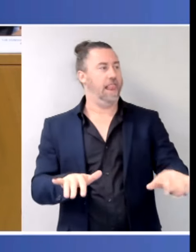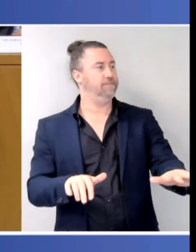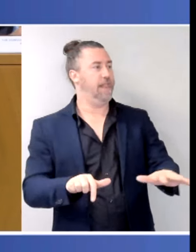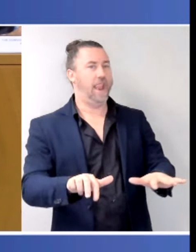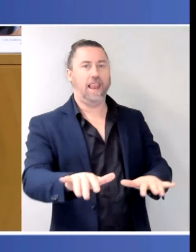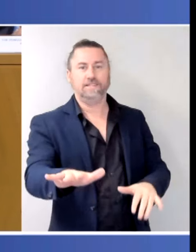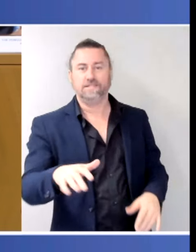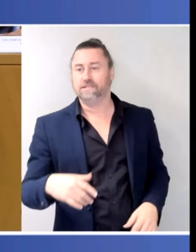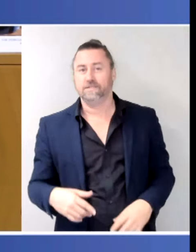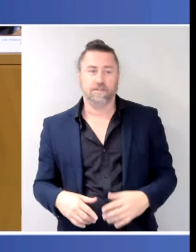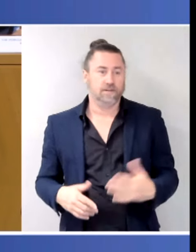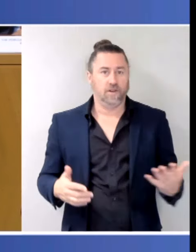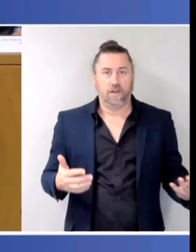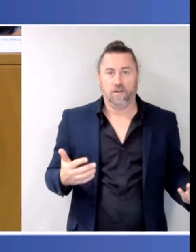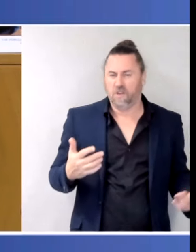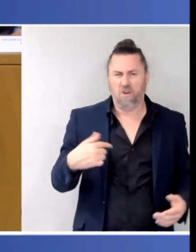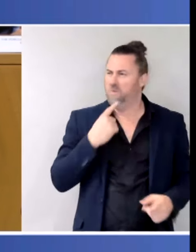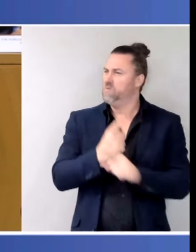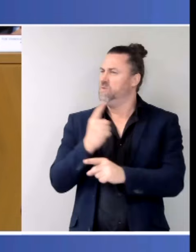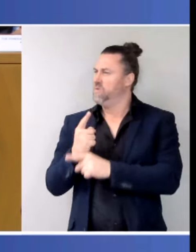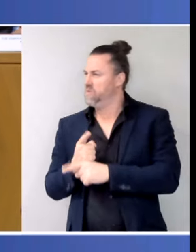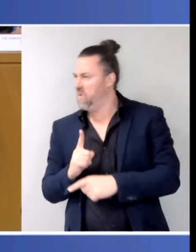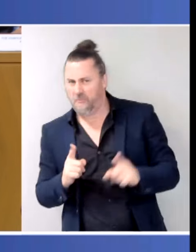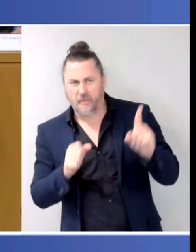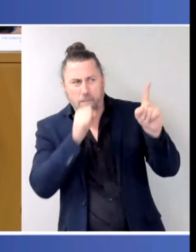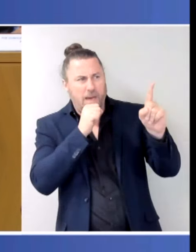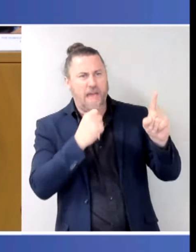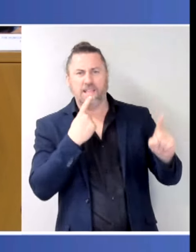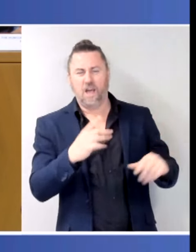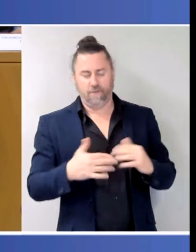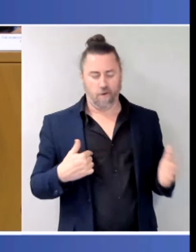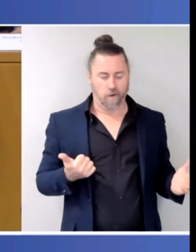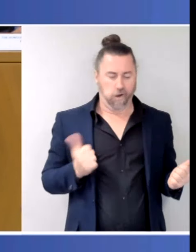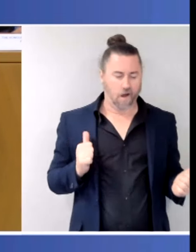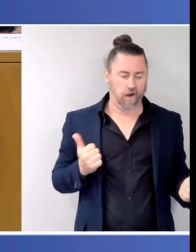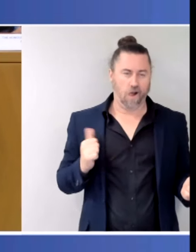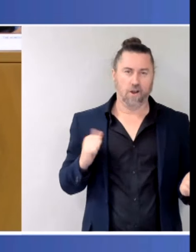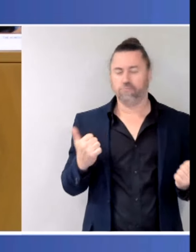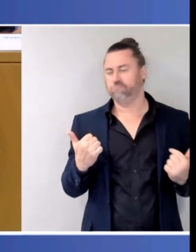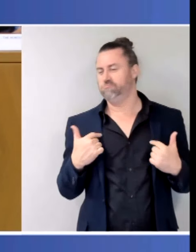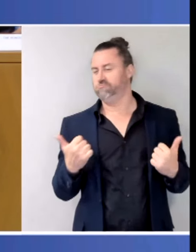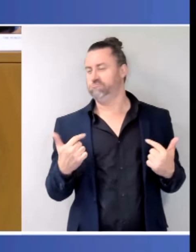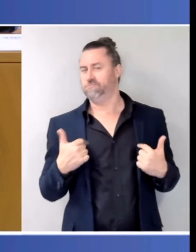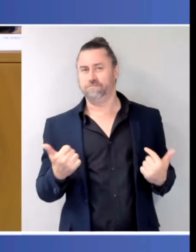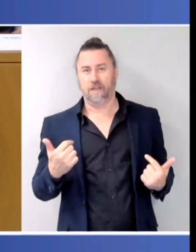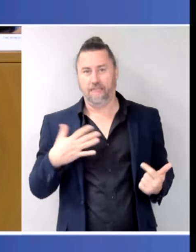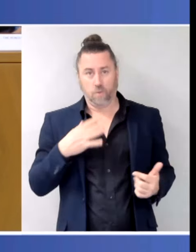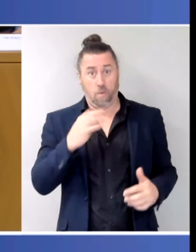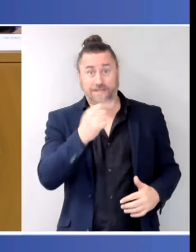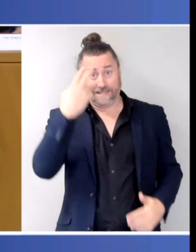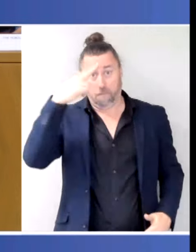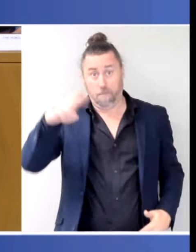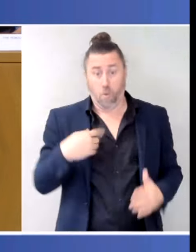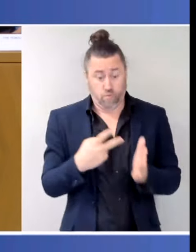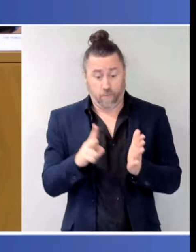to see what this bloke's saying. That's not terribly helpful either, which is why I don't use his name. But it's not just an